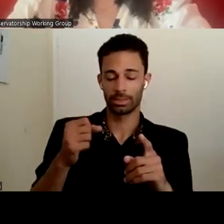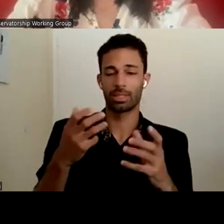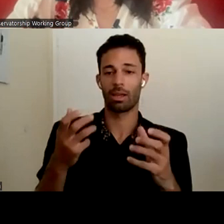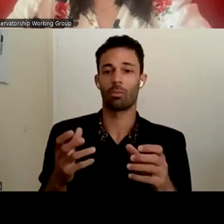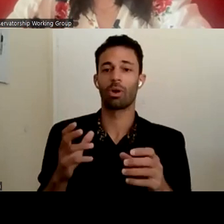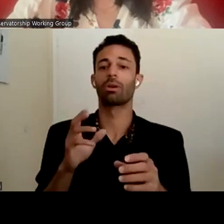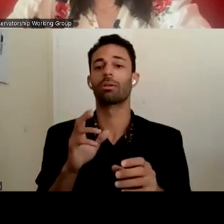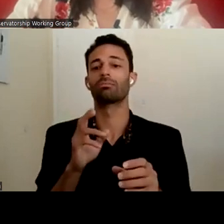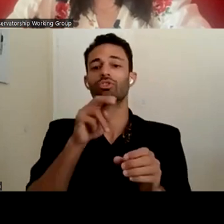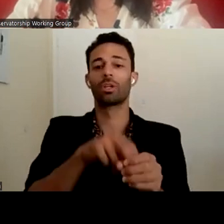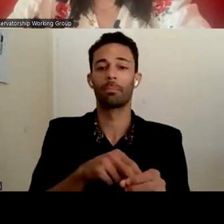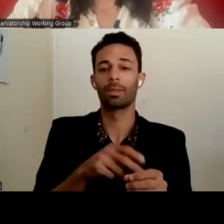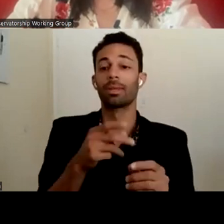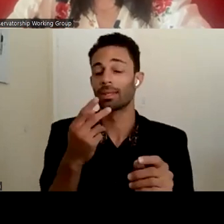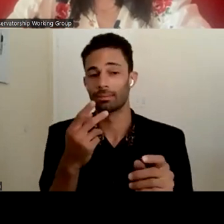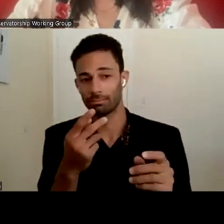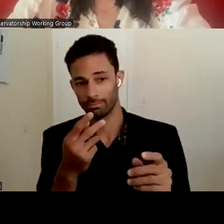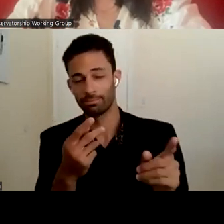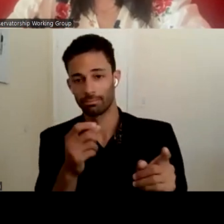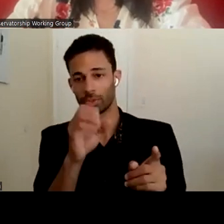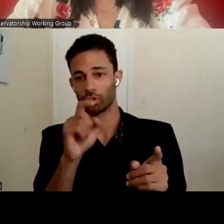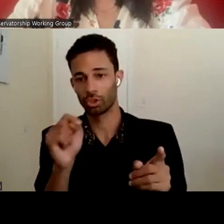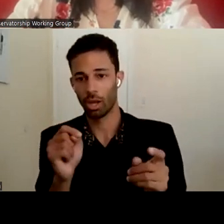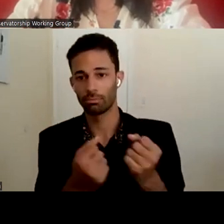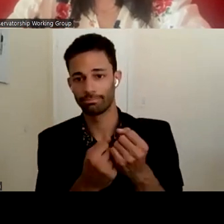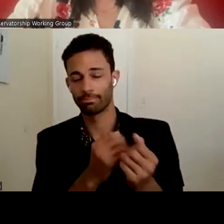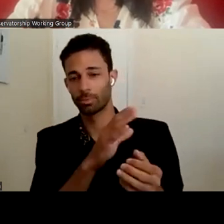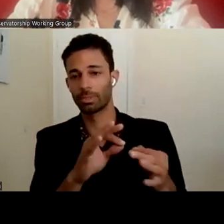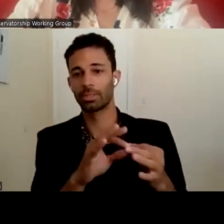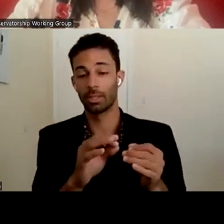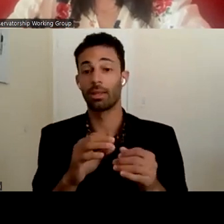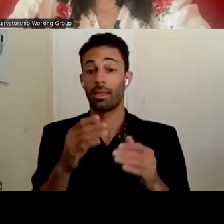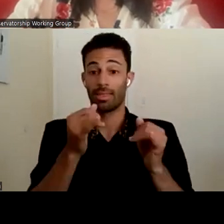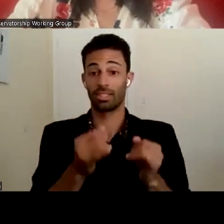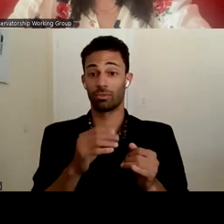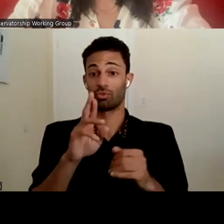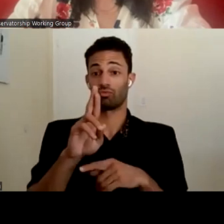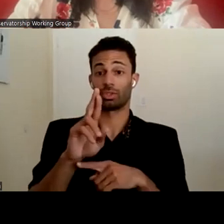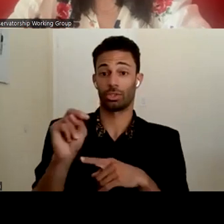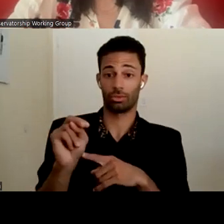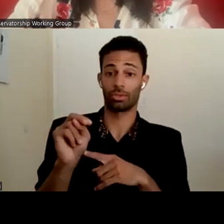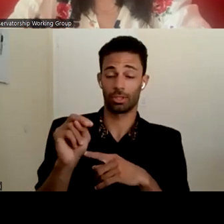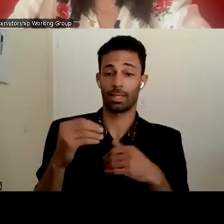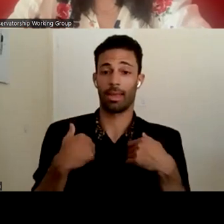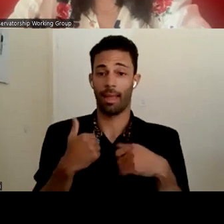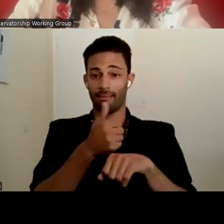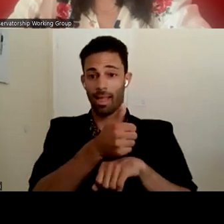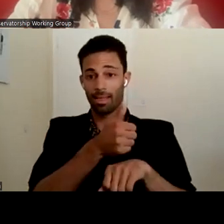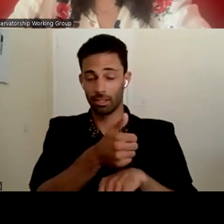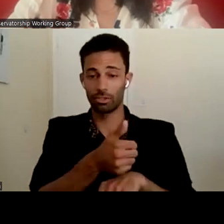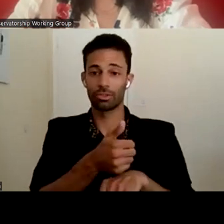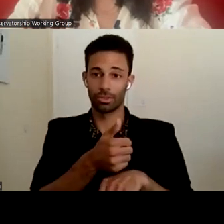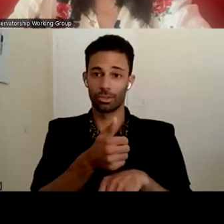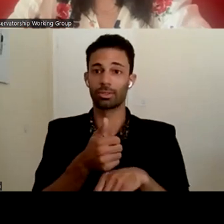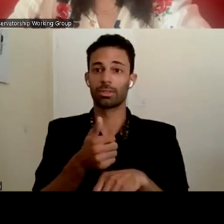of also to what Scott was saying. because the individual was a nurse, a registered nurse that have these allegations, I want to make sure that